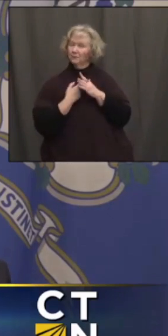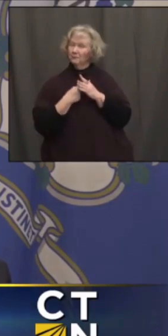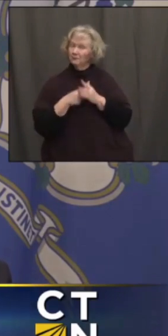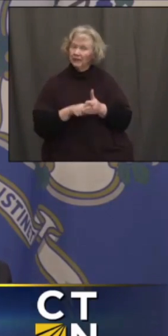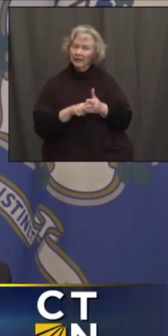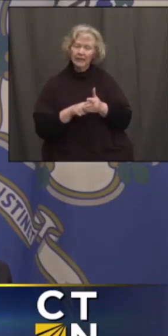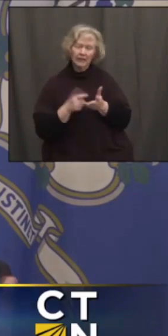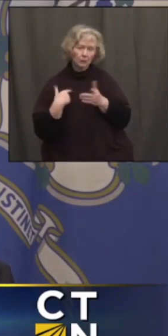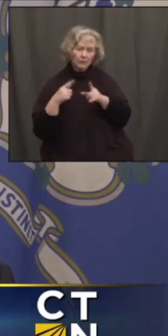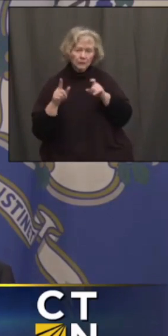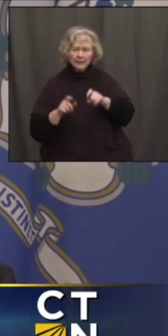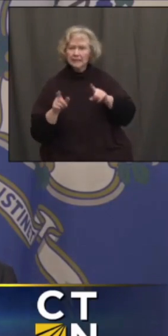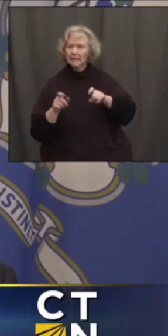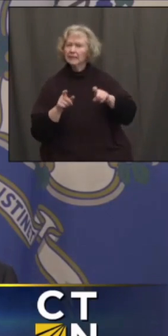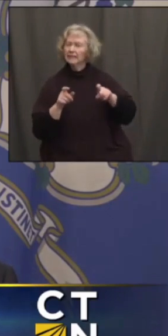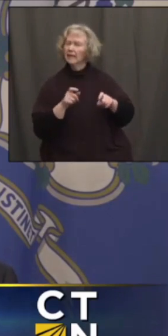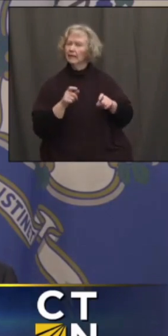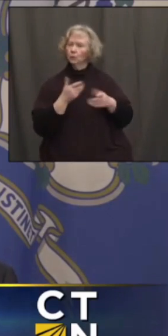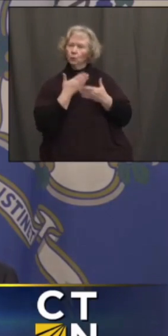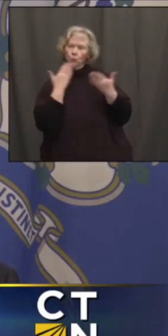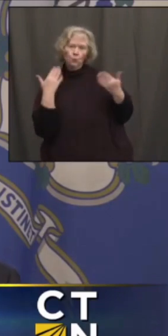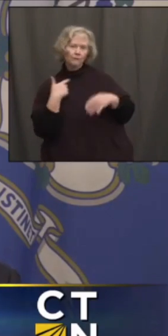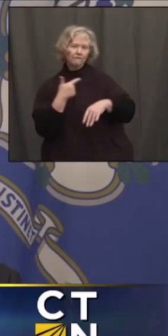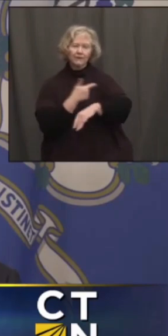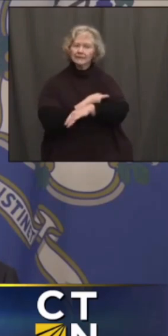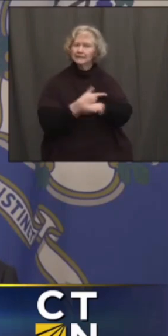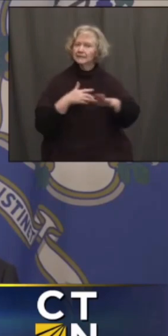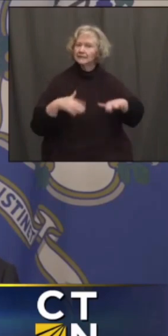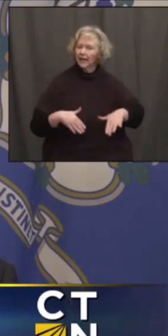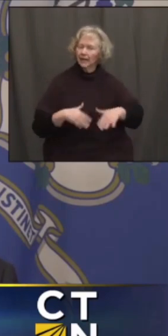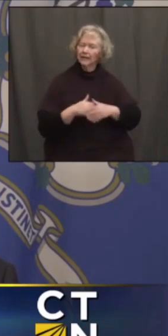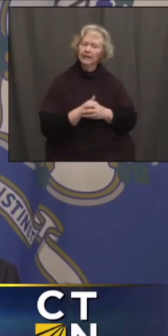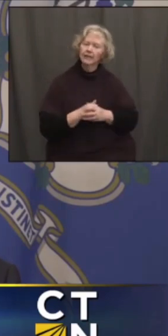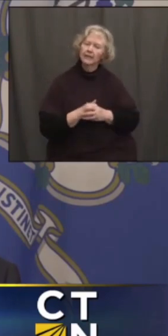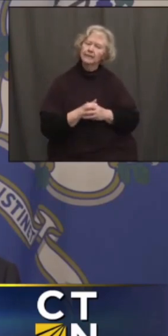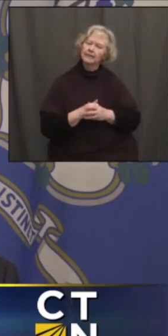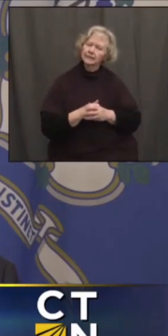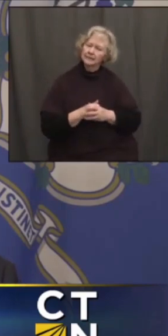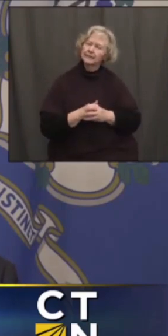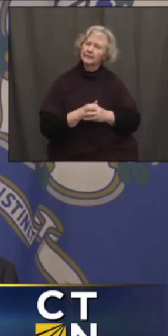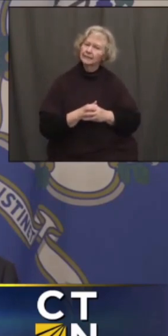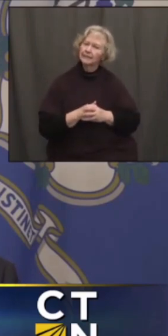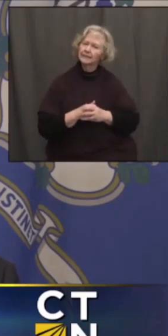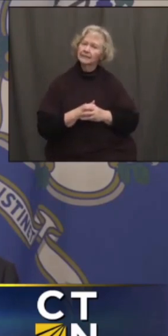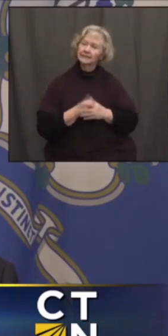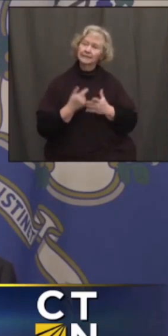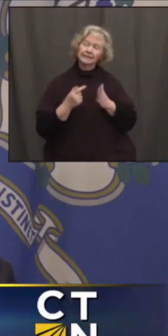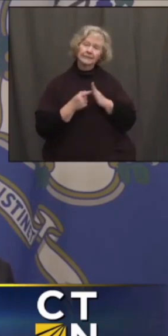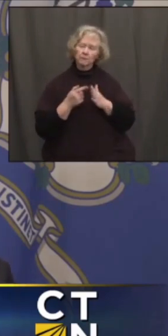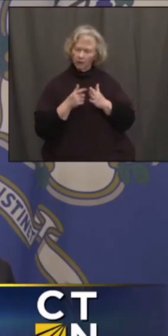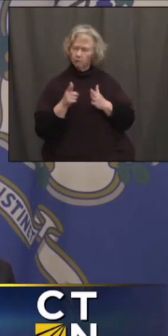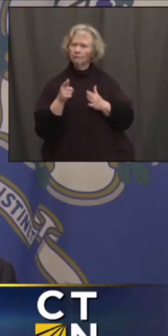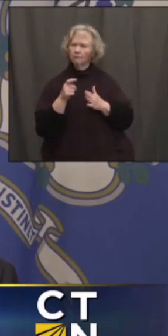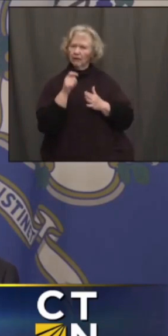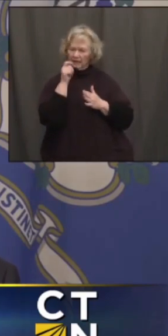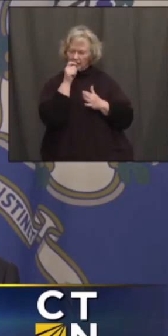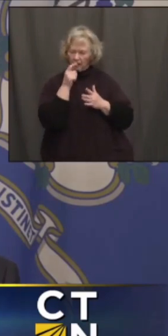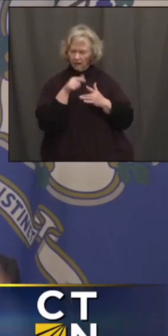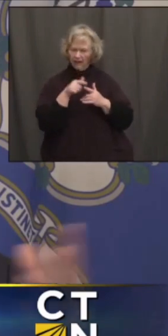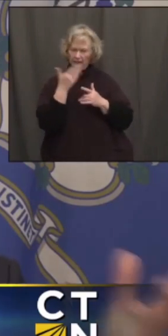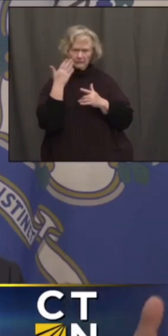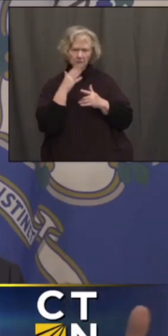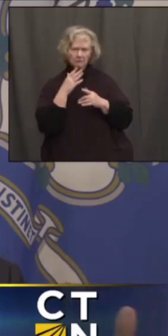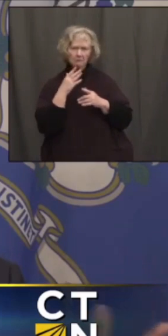doing an awful lot of testing, we didn't have any vaccinations there. You know, sometimes somebody would test positive or look like they